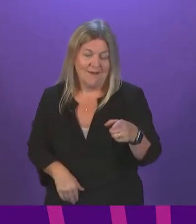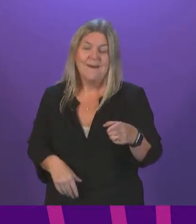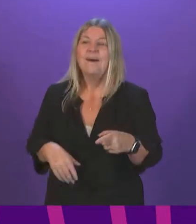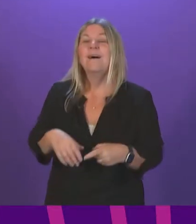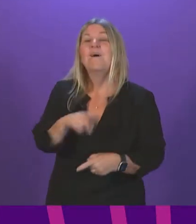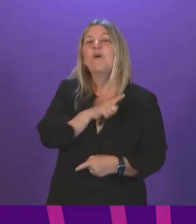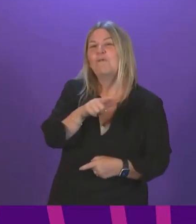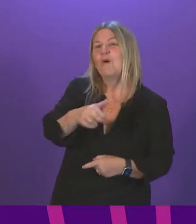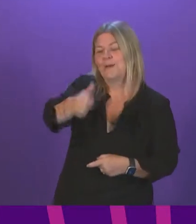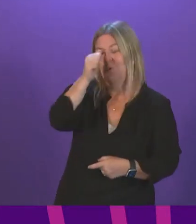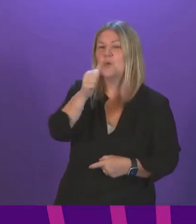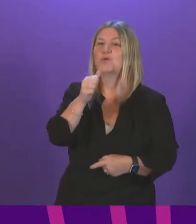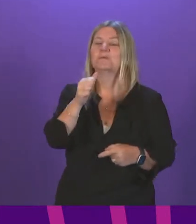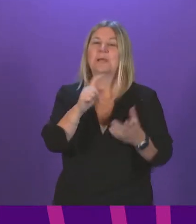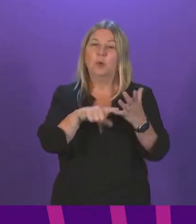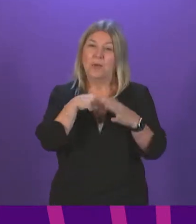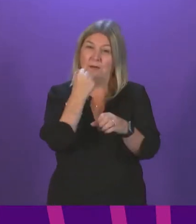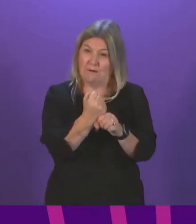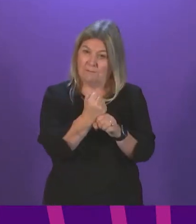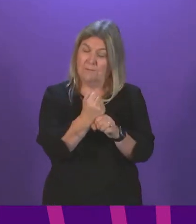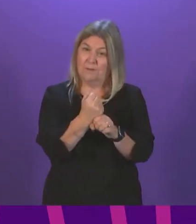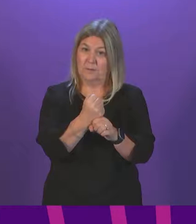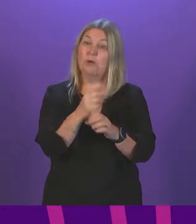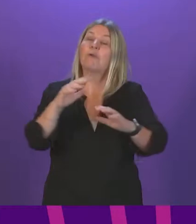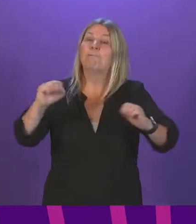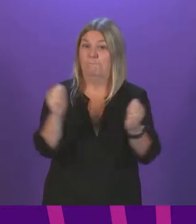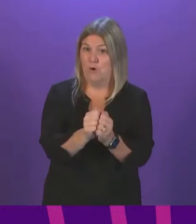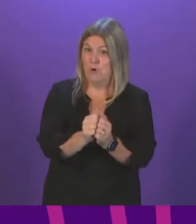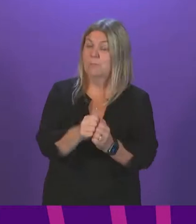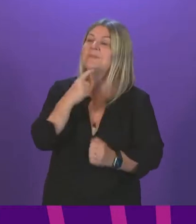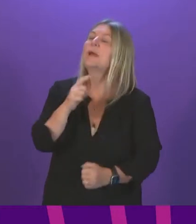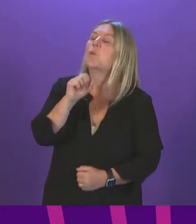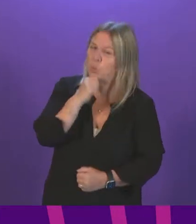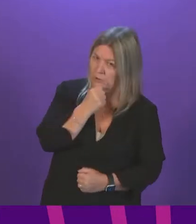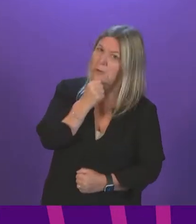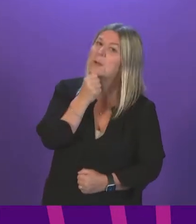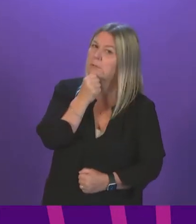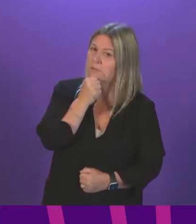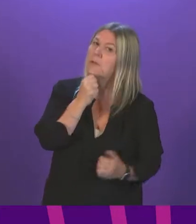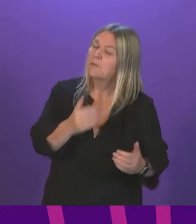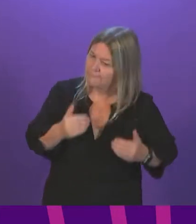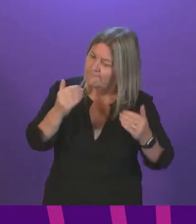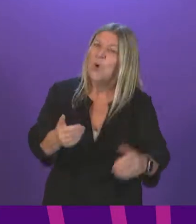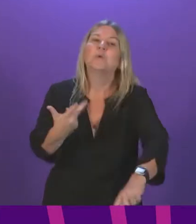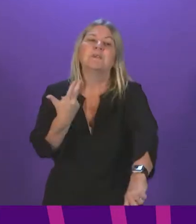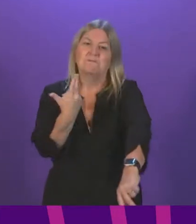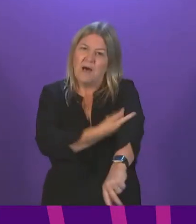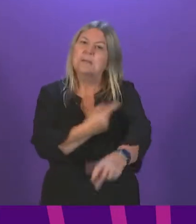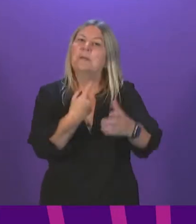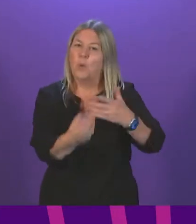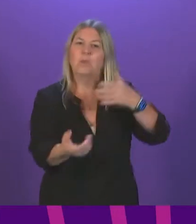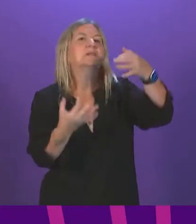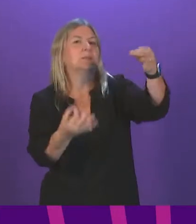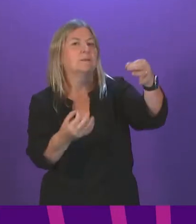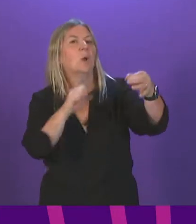has just confirmed to the House of Commons that they intend indeed to take forward a vaccine-only certification scheme